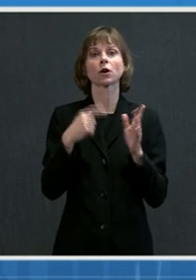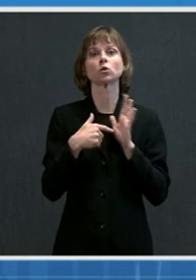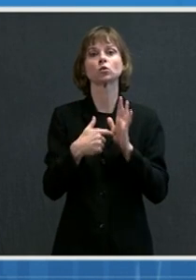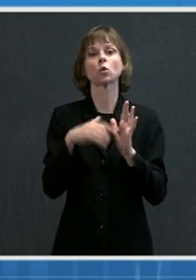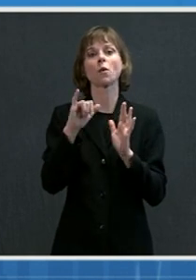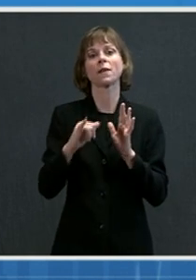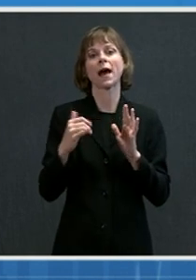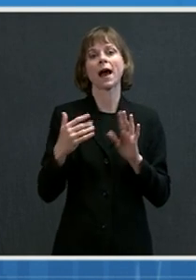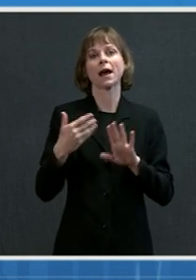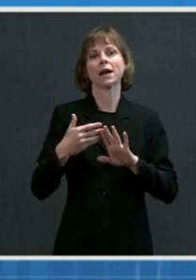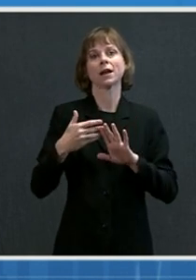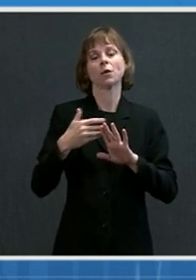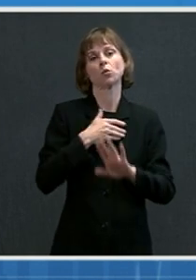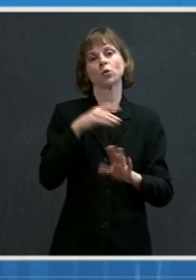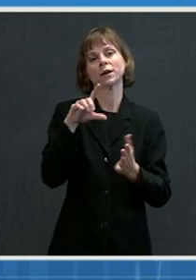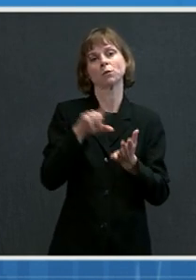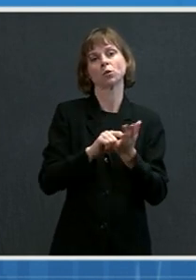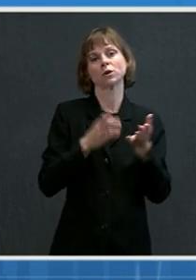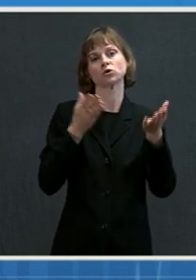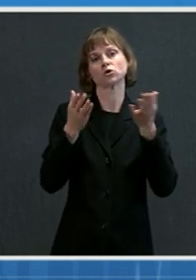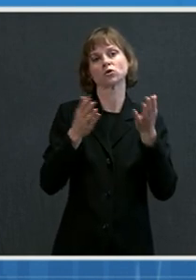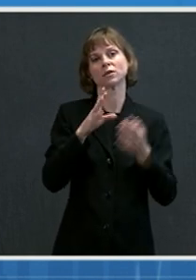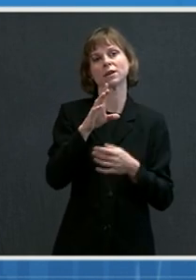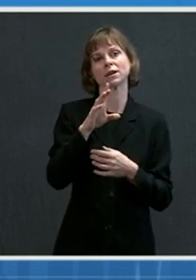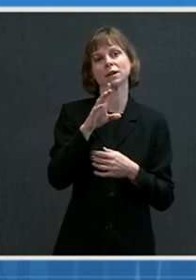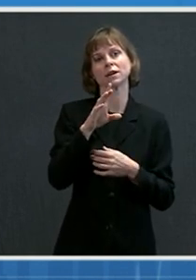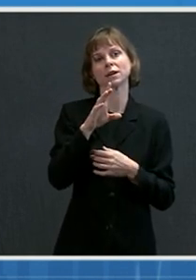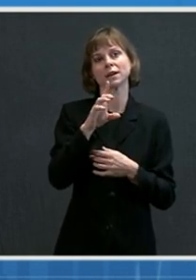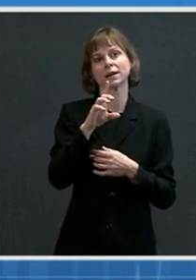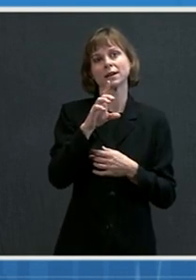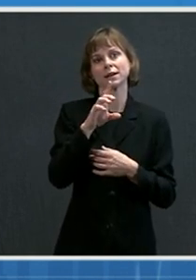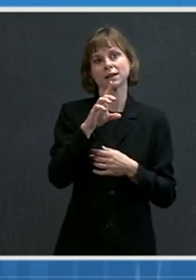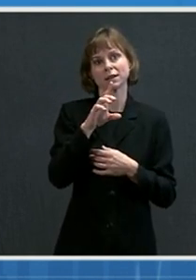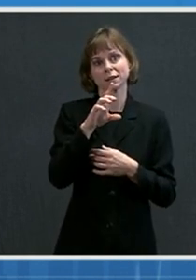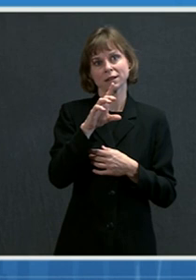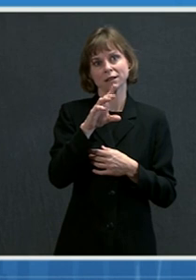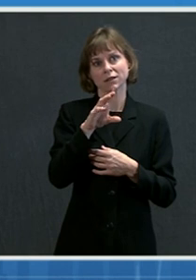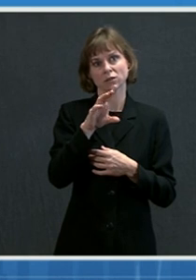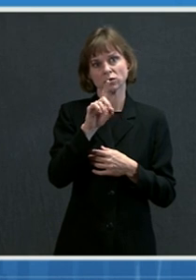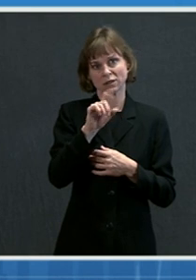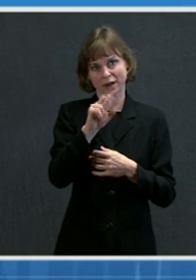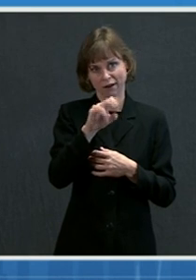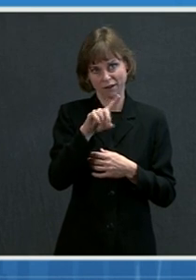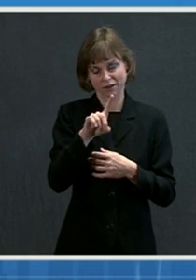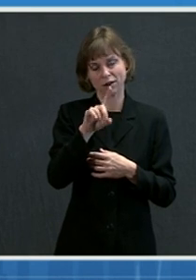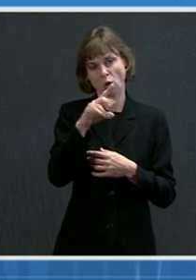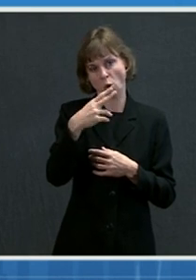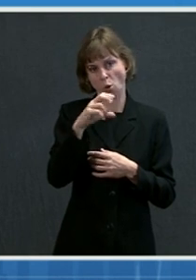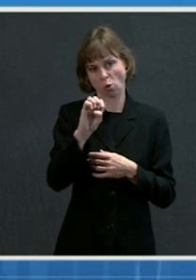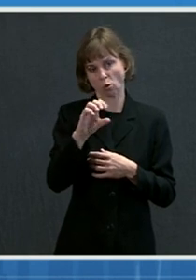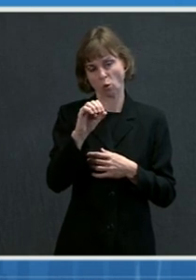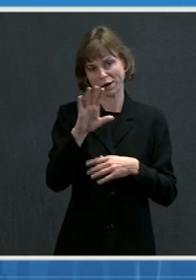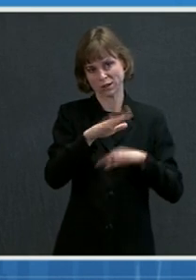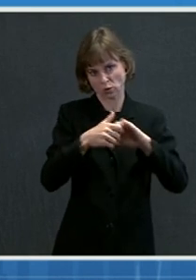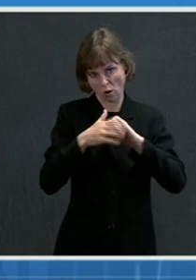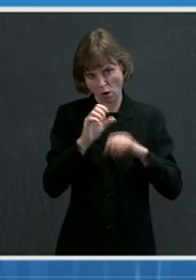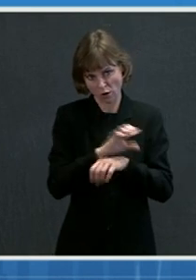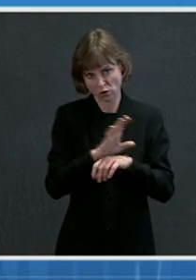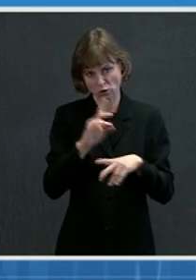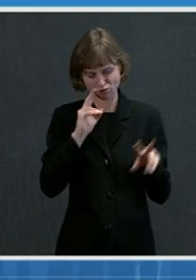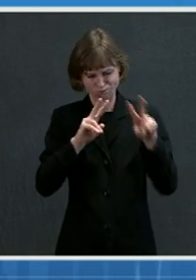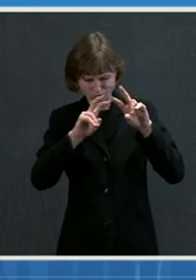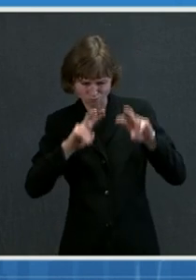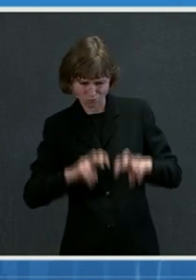a preprint server where David Ho and his colleagues looked at the increased resistance of SARS-CoV variants